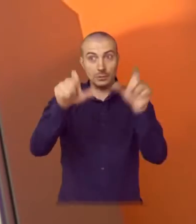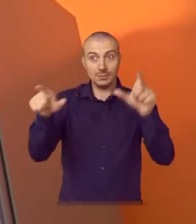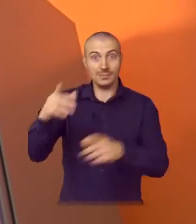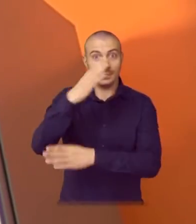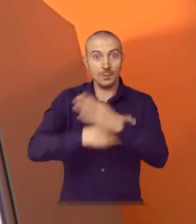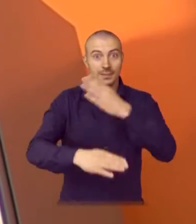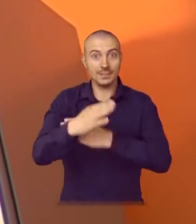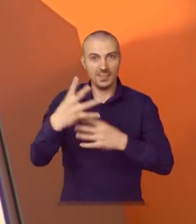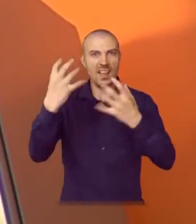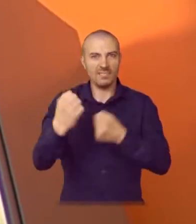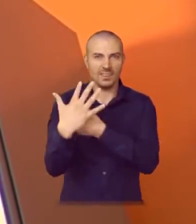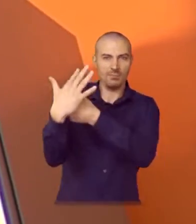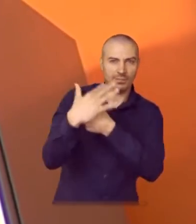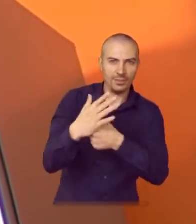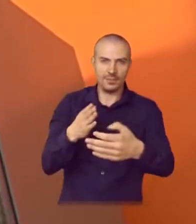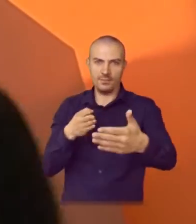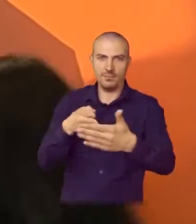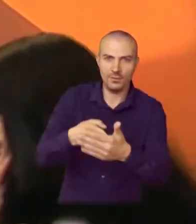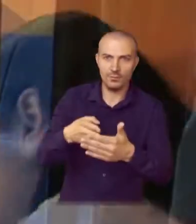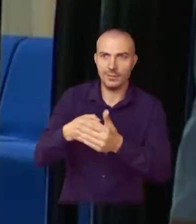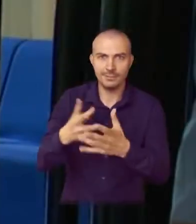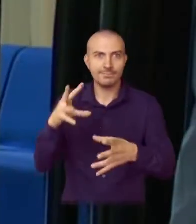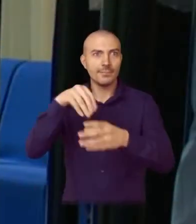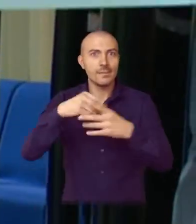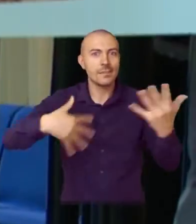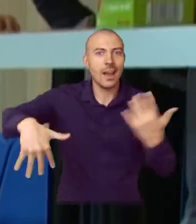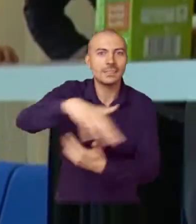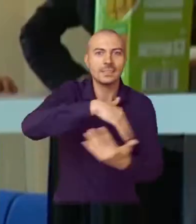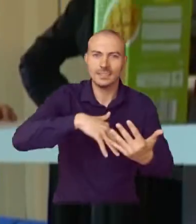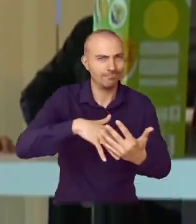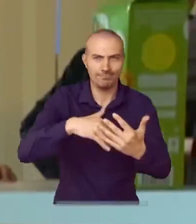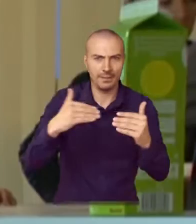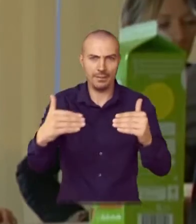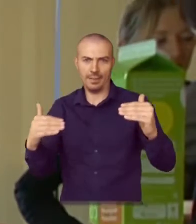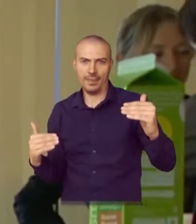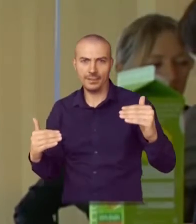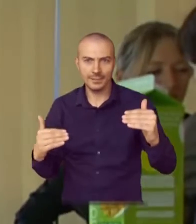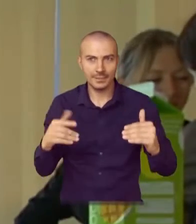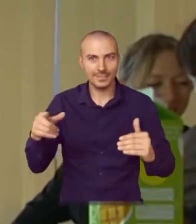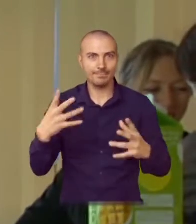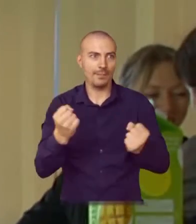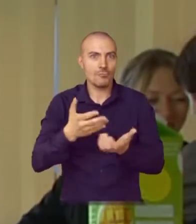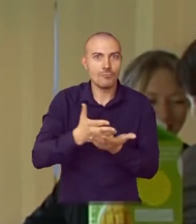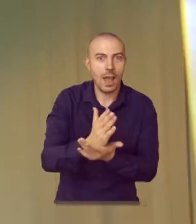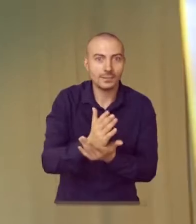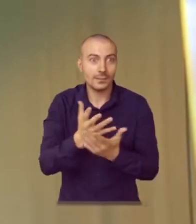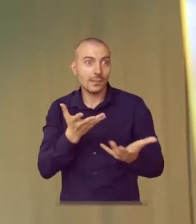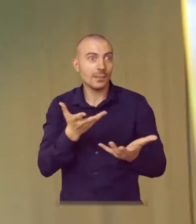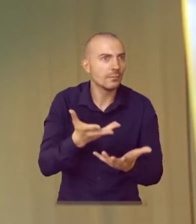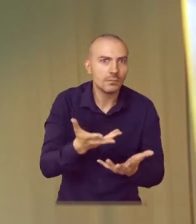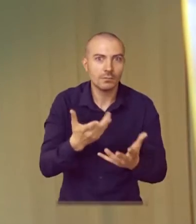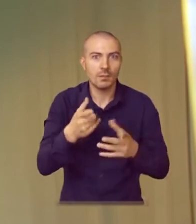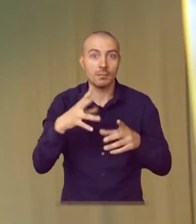Persons with disabilities face discrimination and barriers every day that restrict them from participating in society